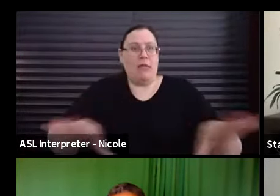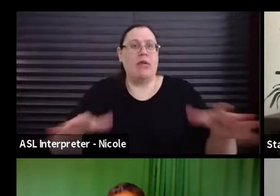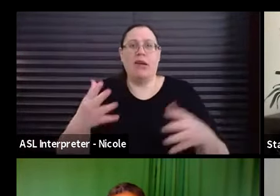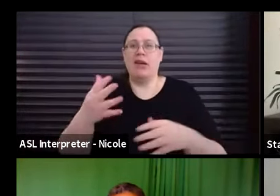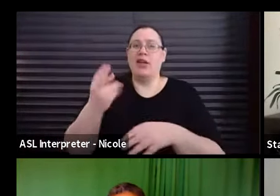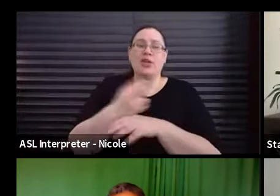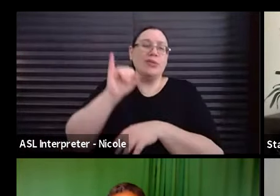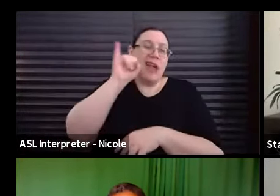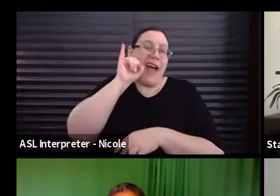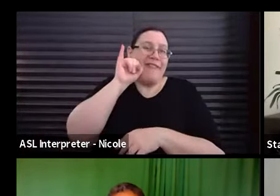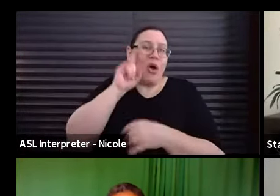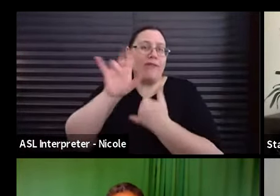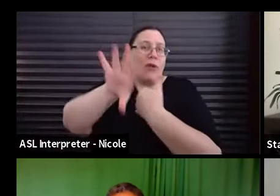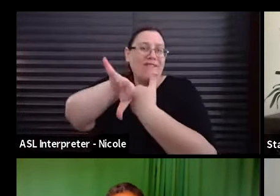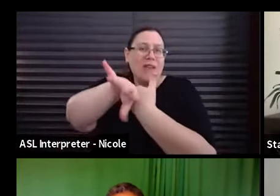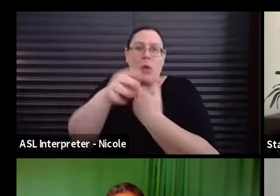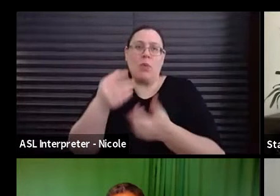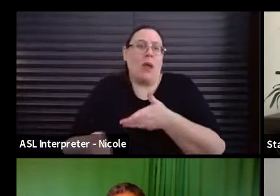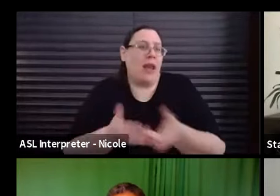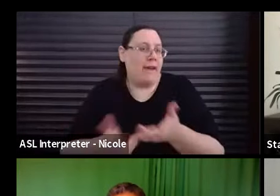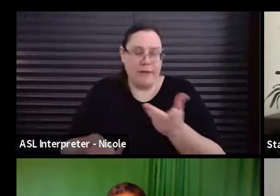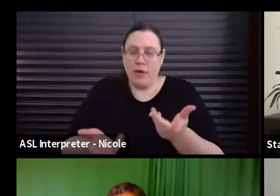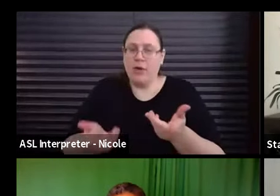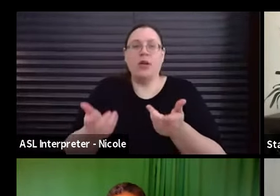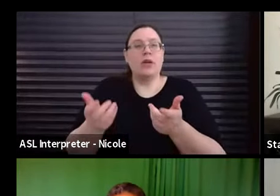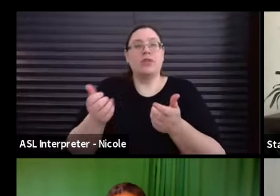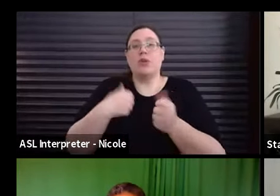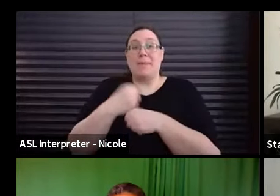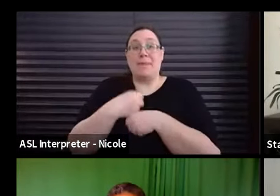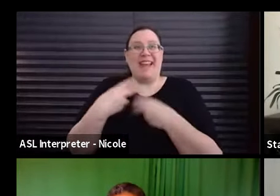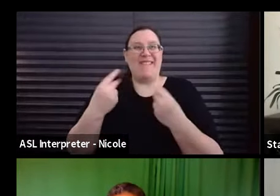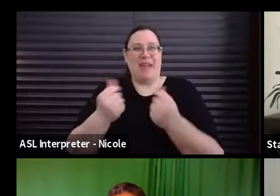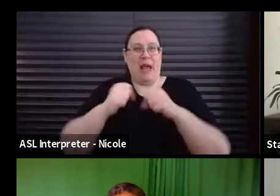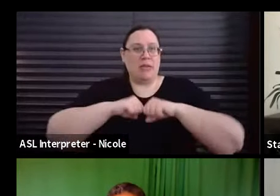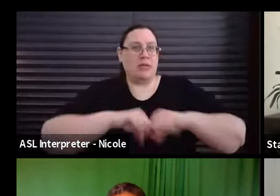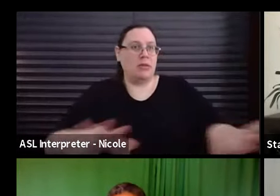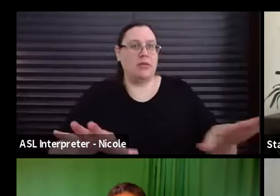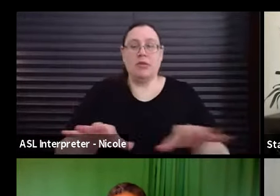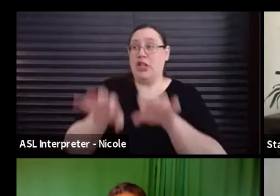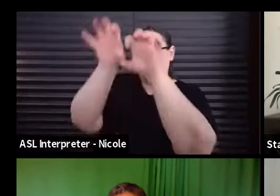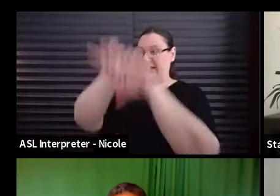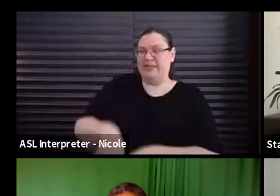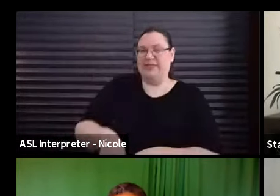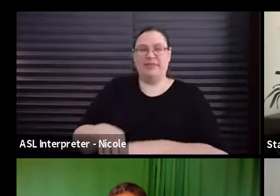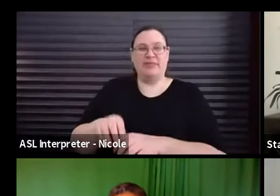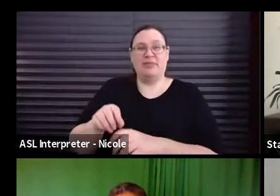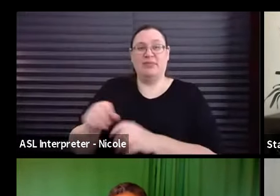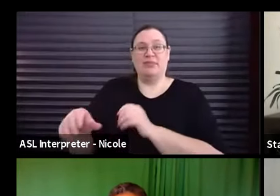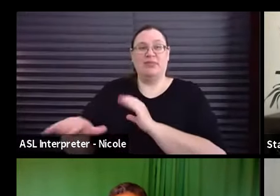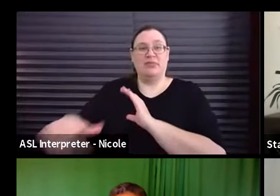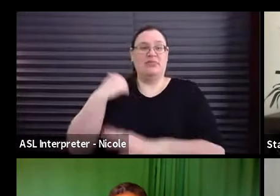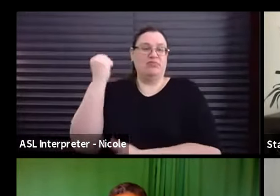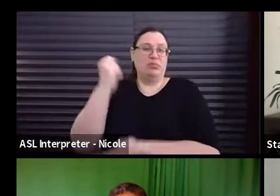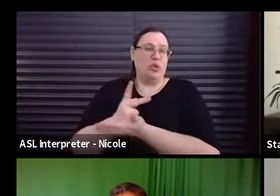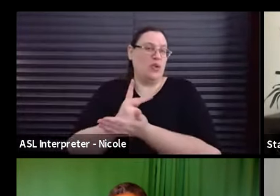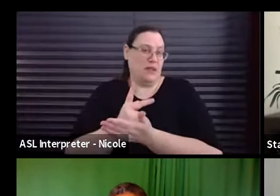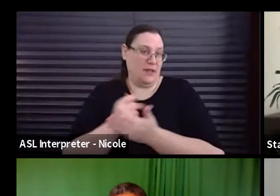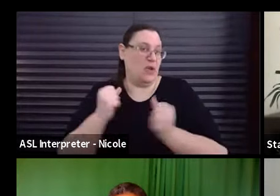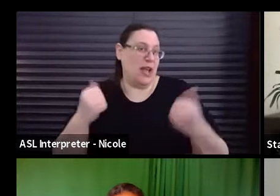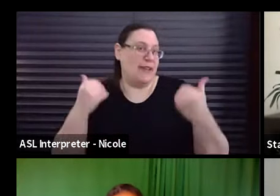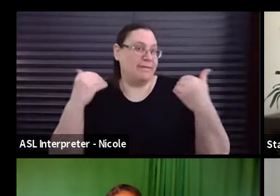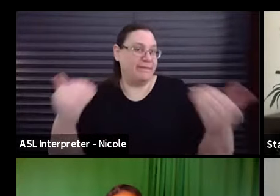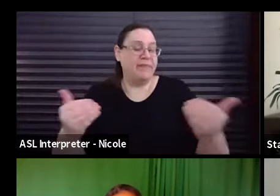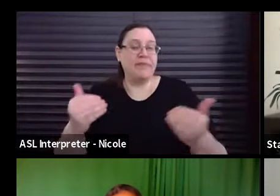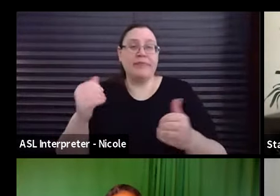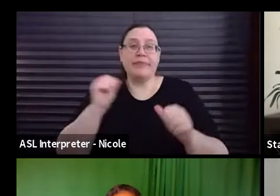you're filming on whatever, but you can do a fast turnover. This allows you to sort of jump into that sketch groups. I